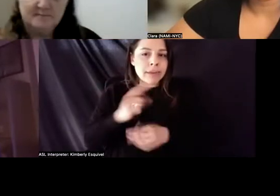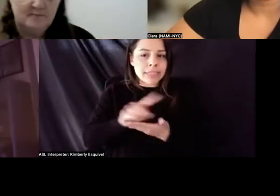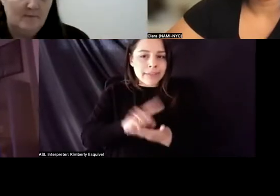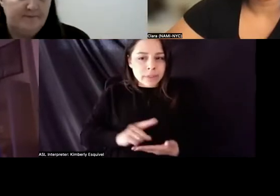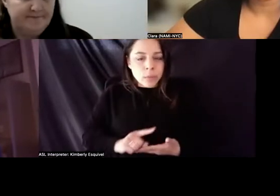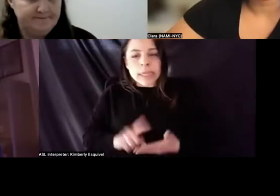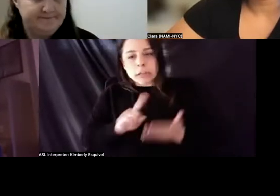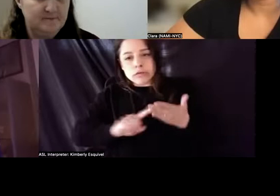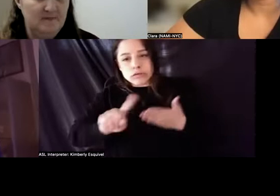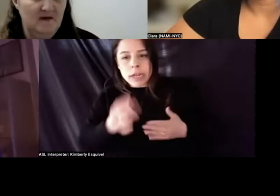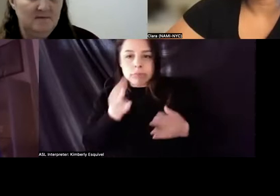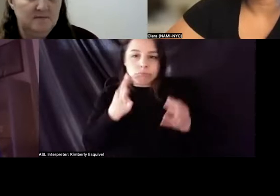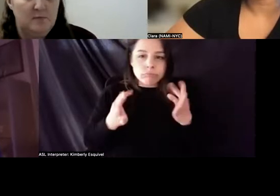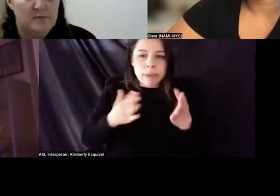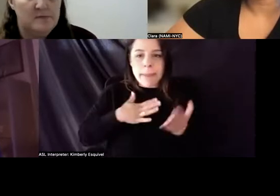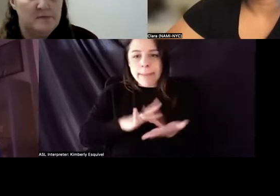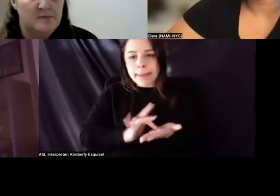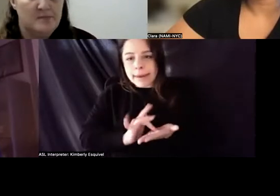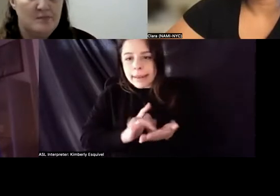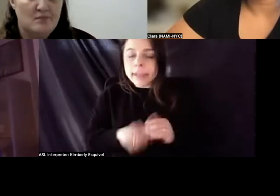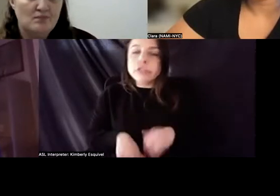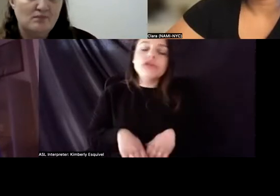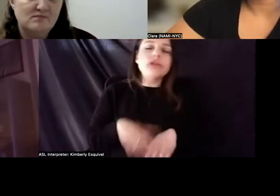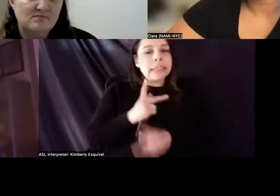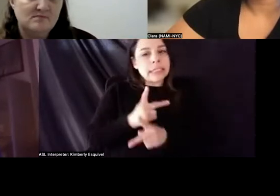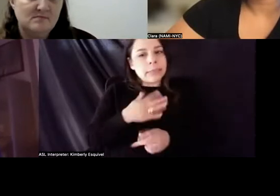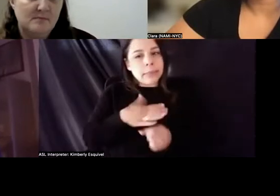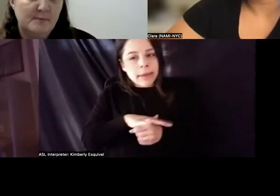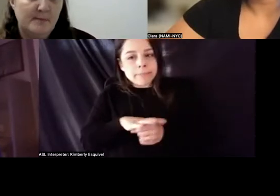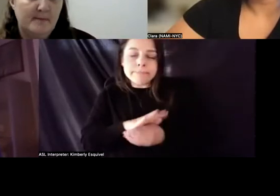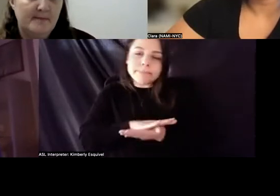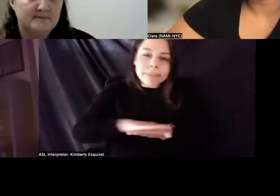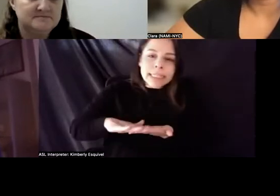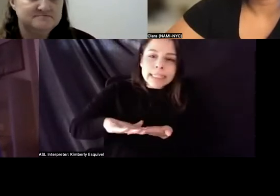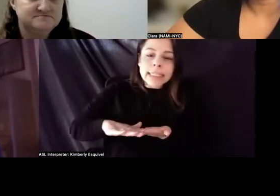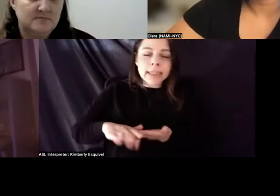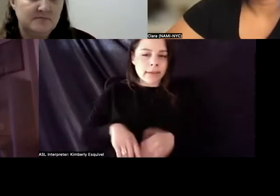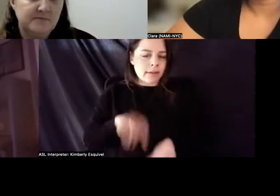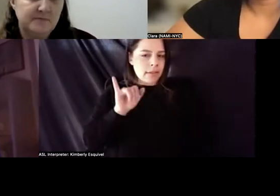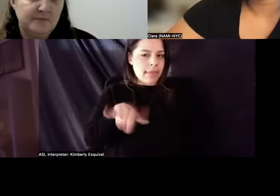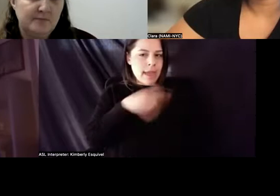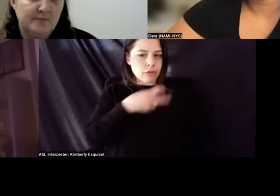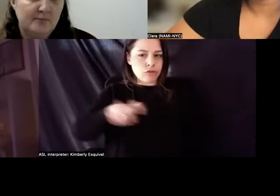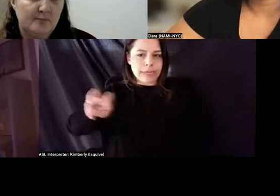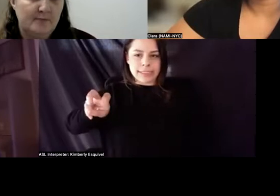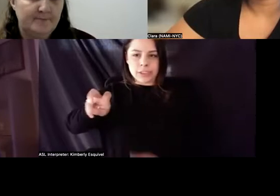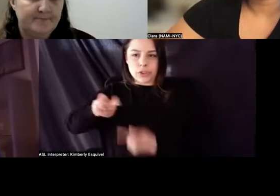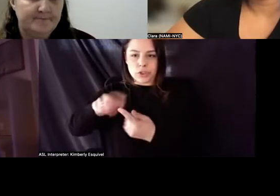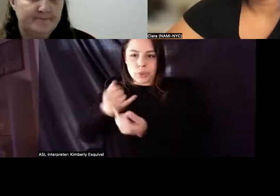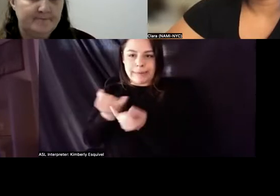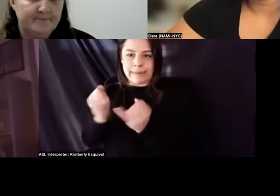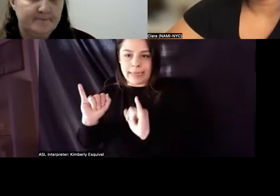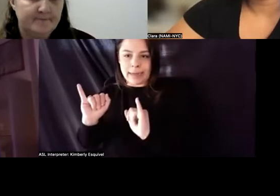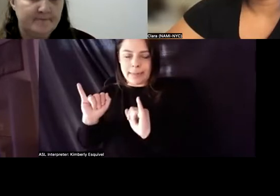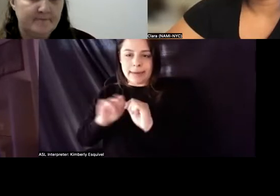my meds and keeping my areas of my apartment clean and things like that. And to transition into the independent scattered site unit that I'm